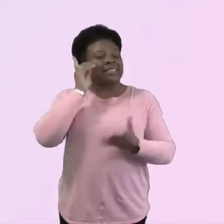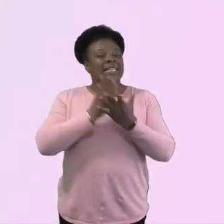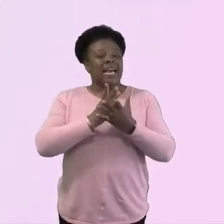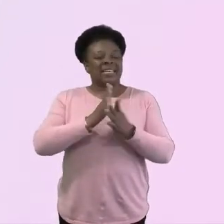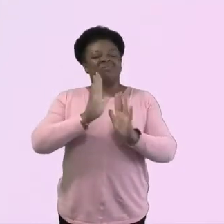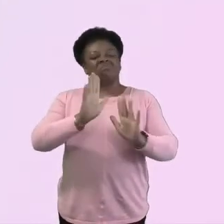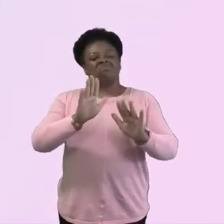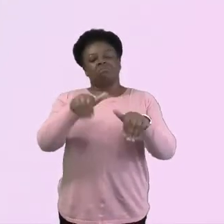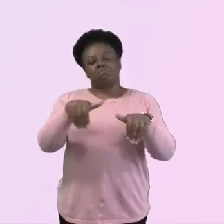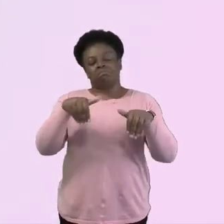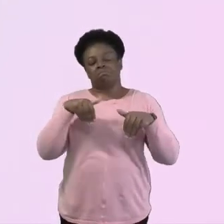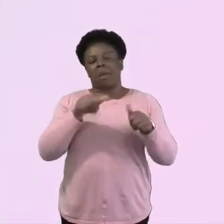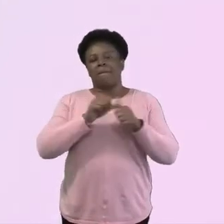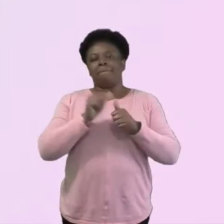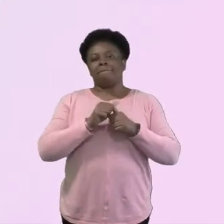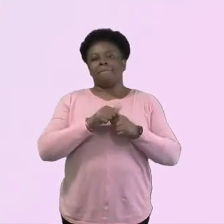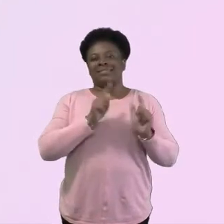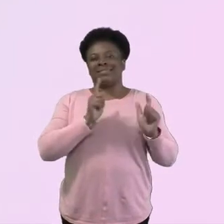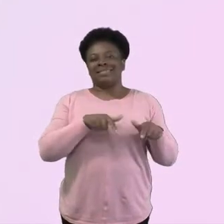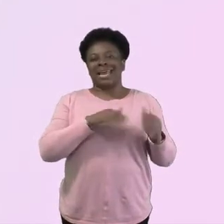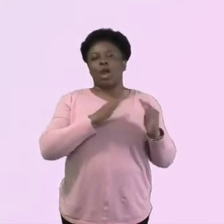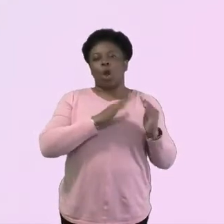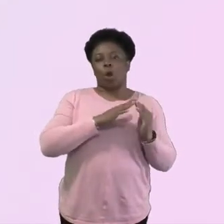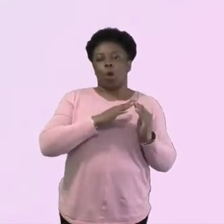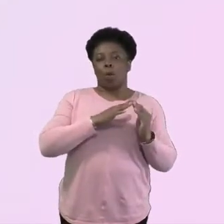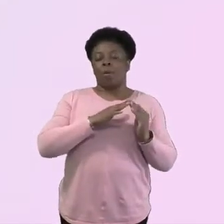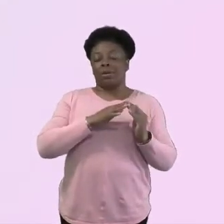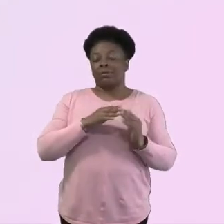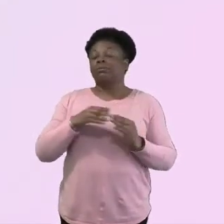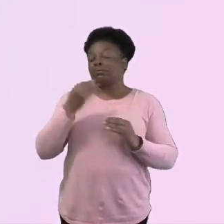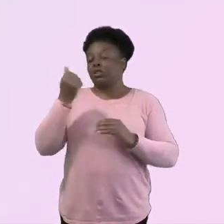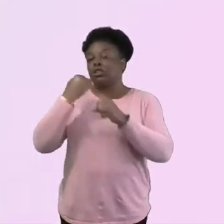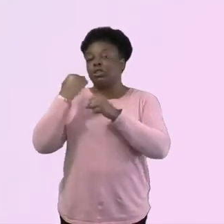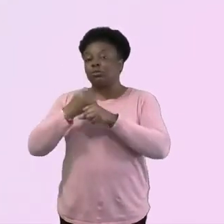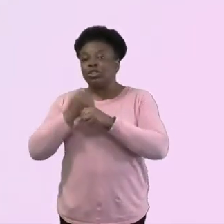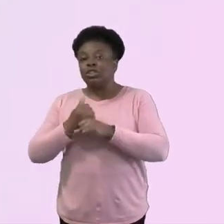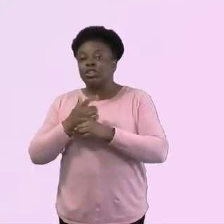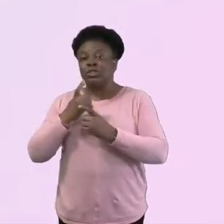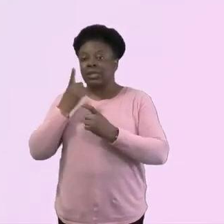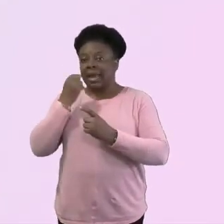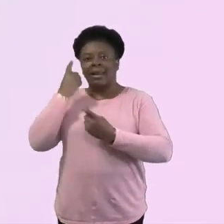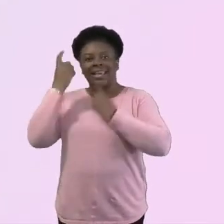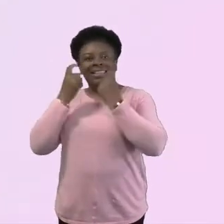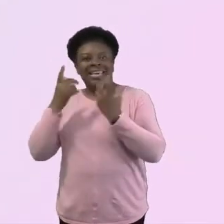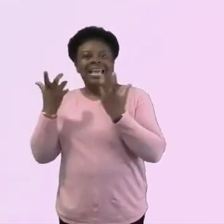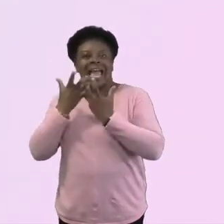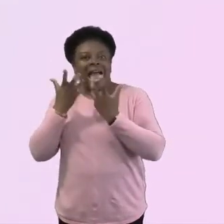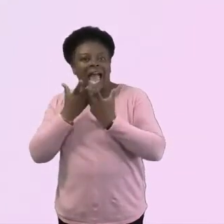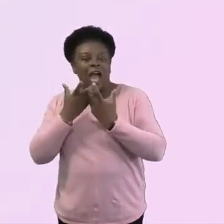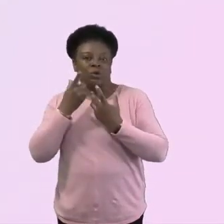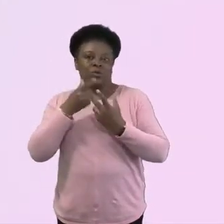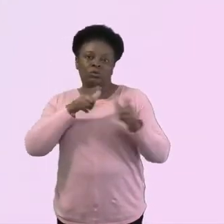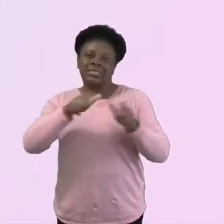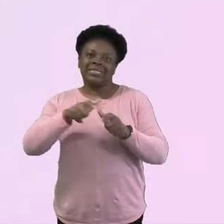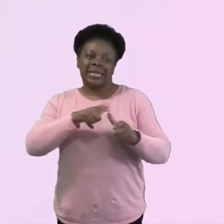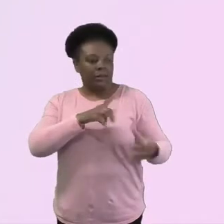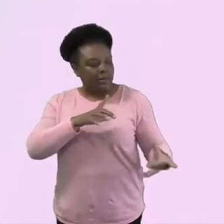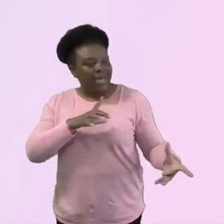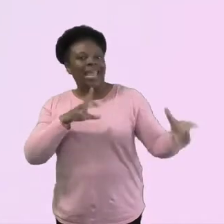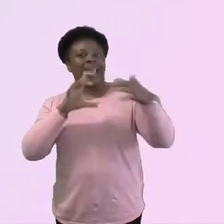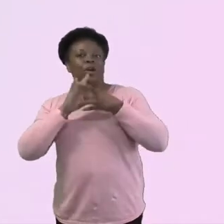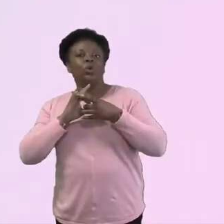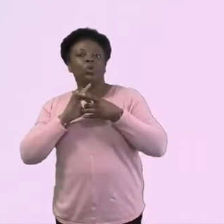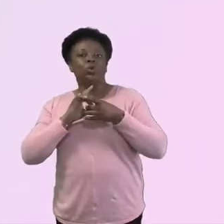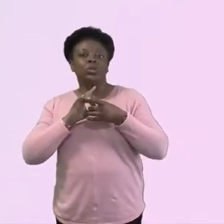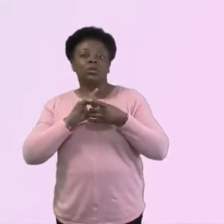we can still, you know, incorporate them, involve them and benefit from them. I think it's just telling them how much